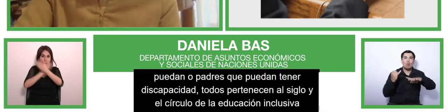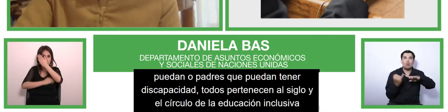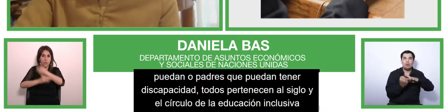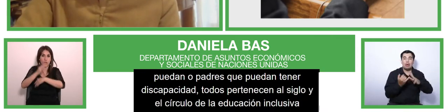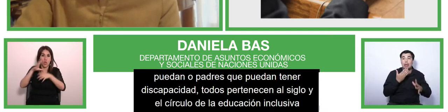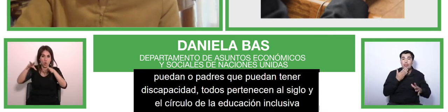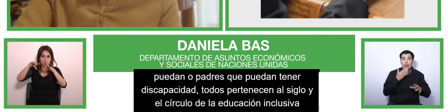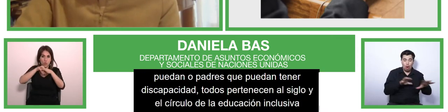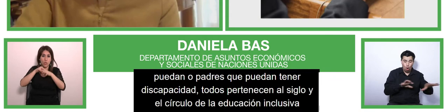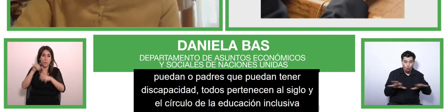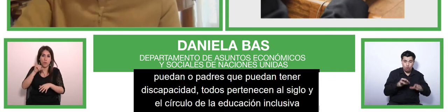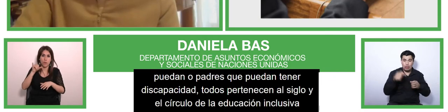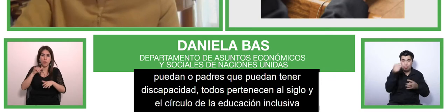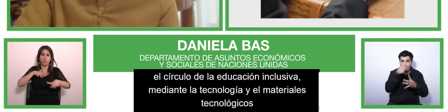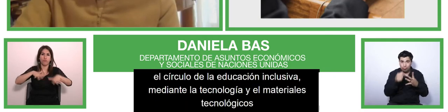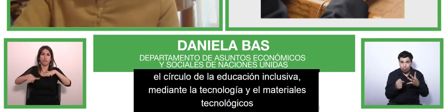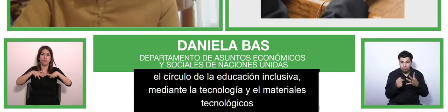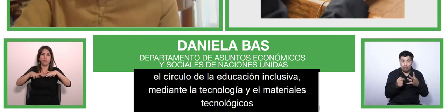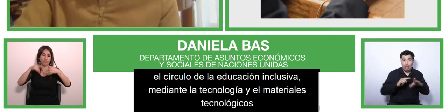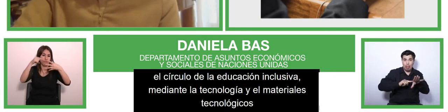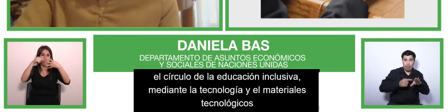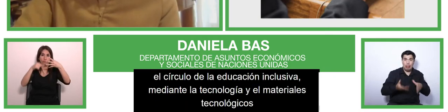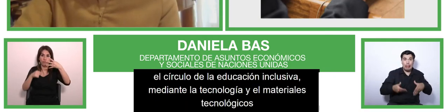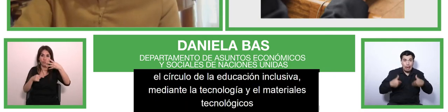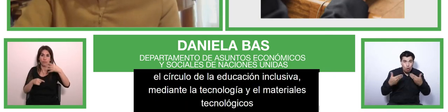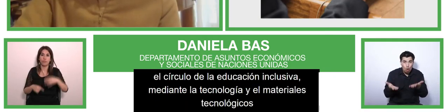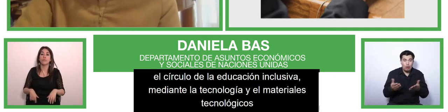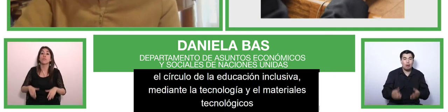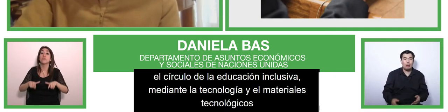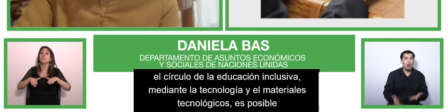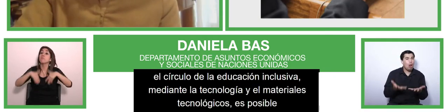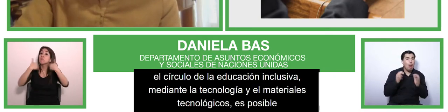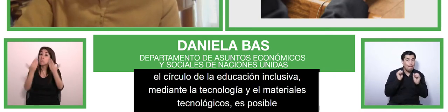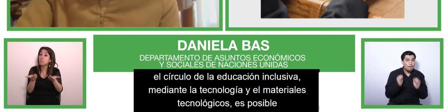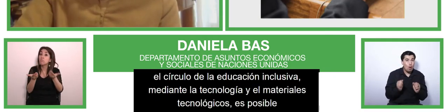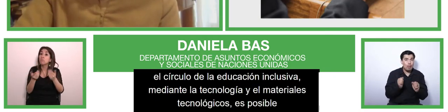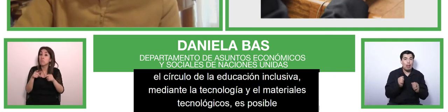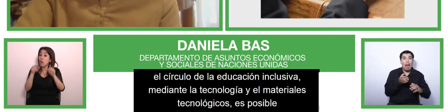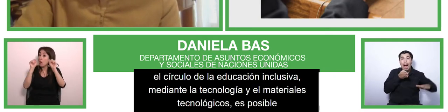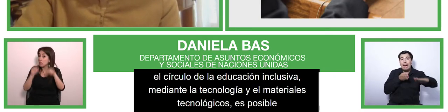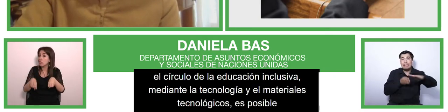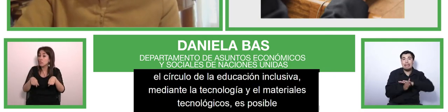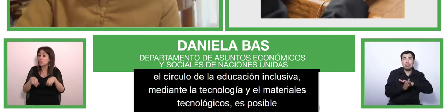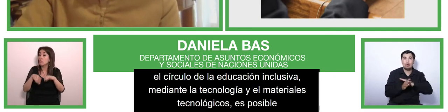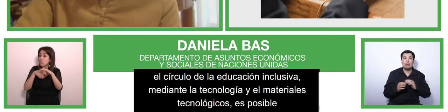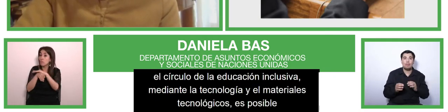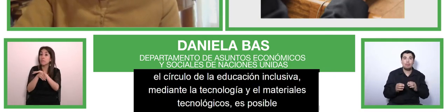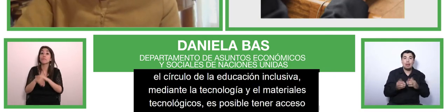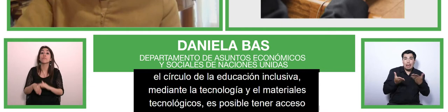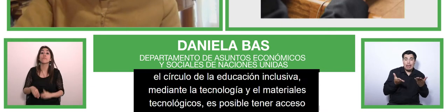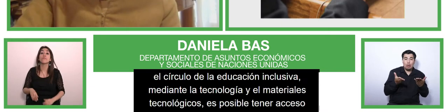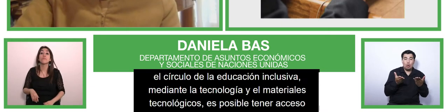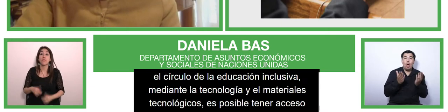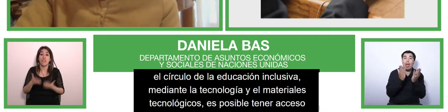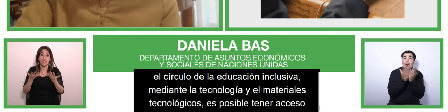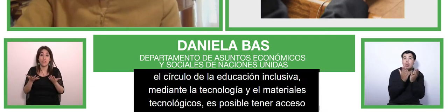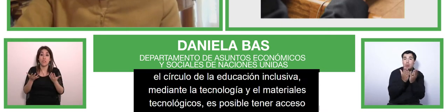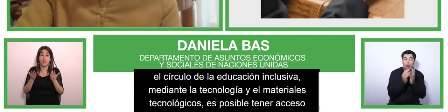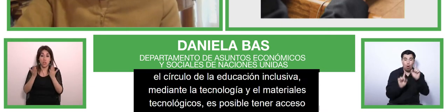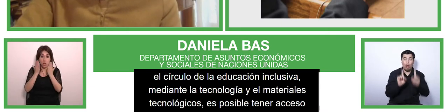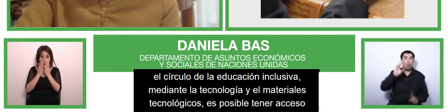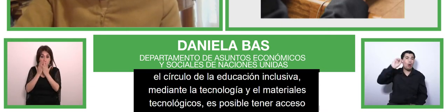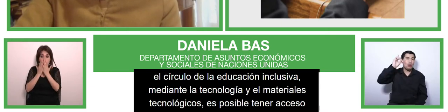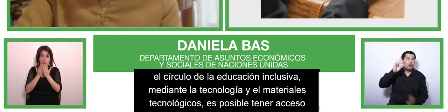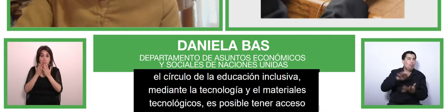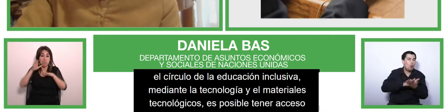are accessible students with certain disabilities for instance sensory or